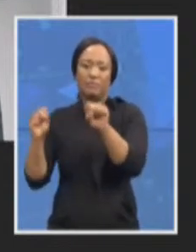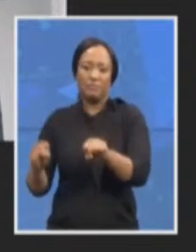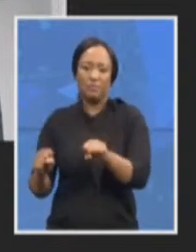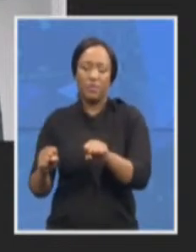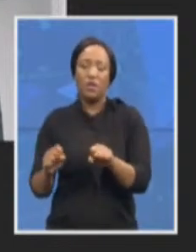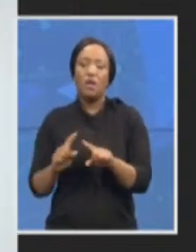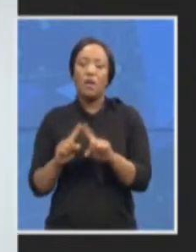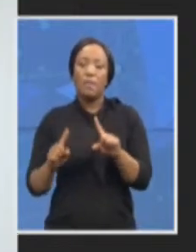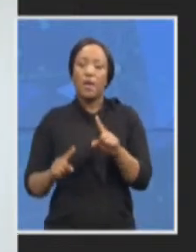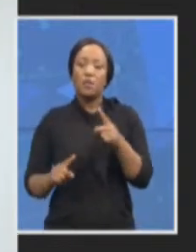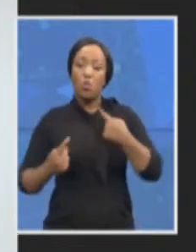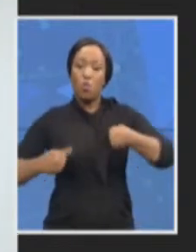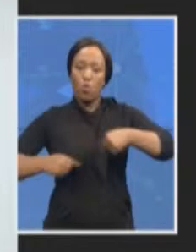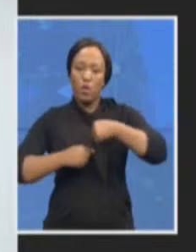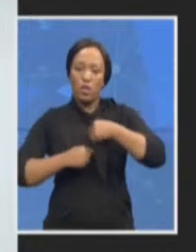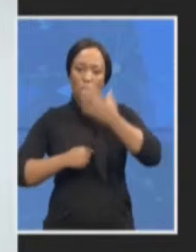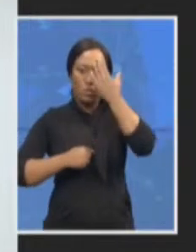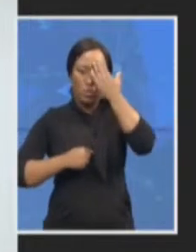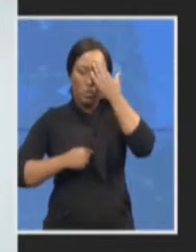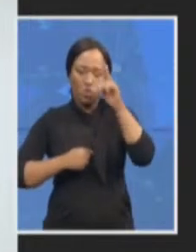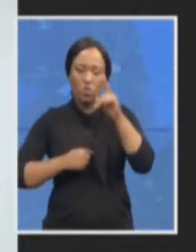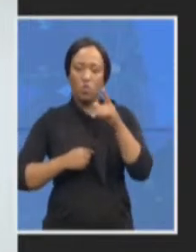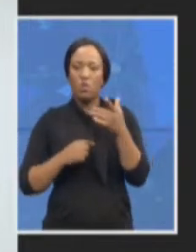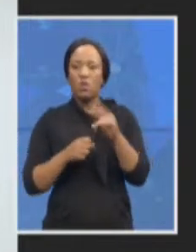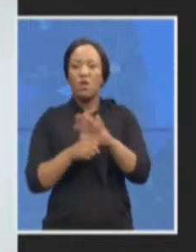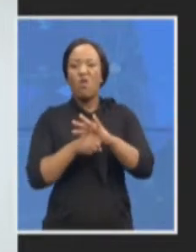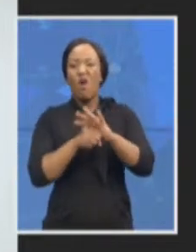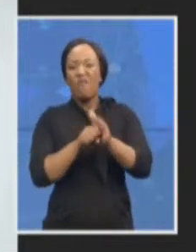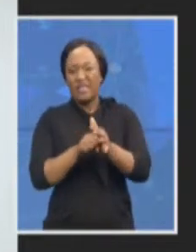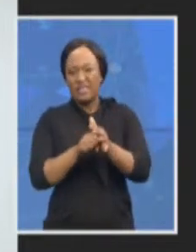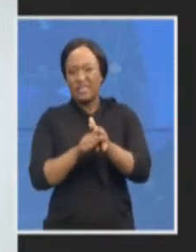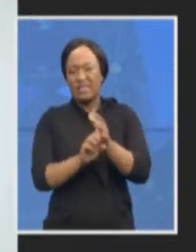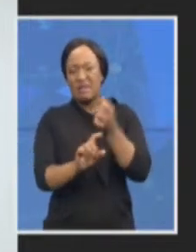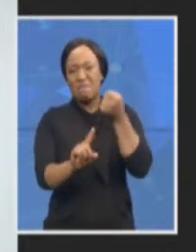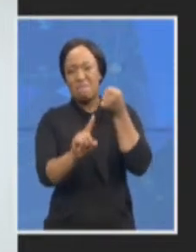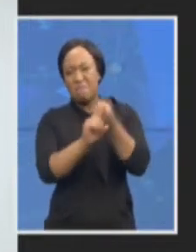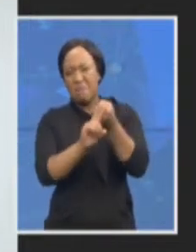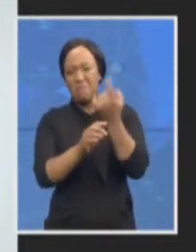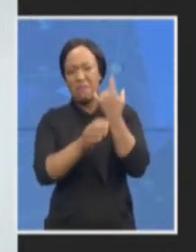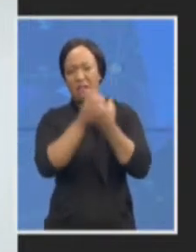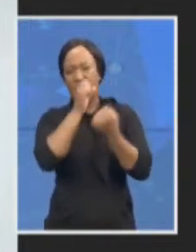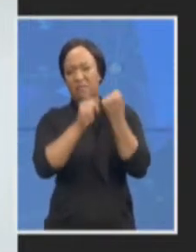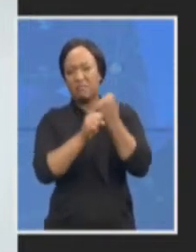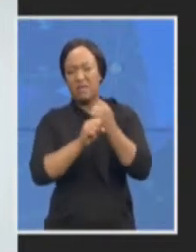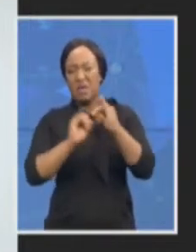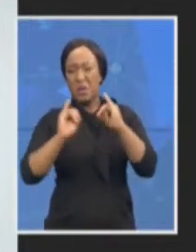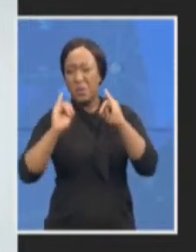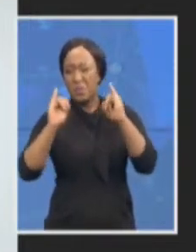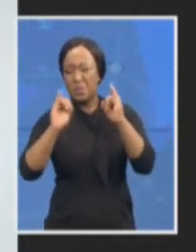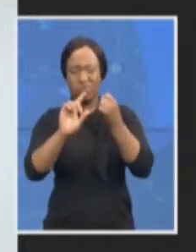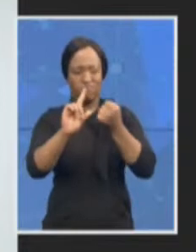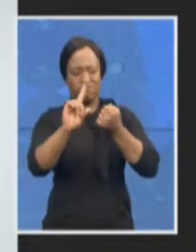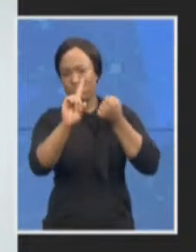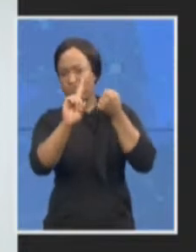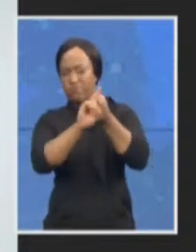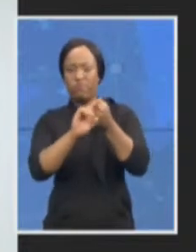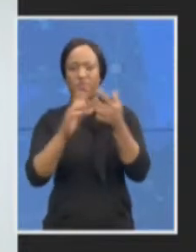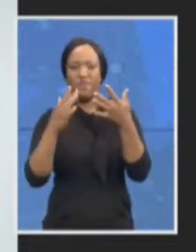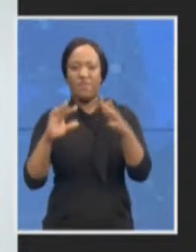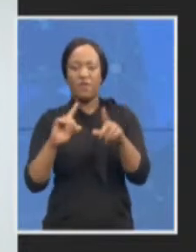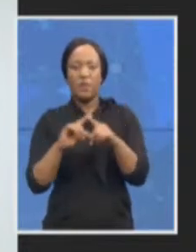COVID last year that had a dramatic impact on our ability to process cases through the courts